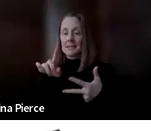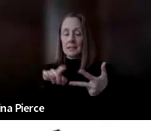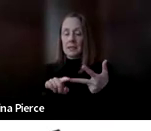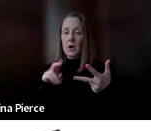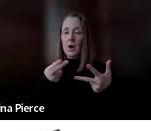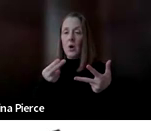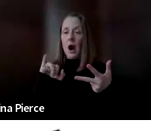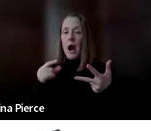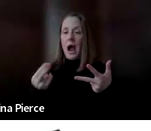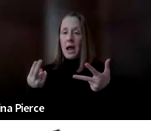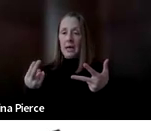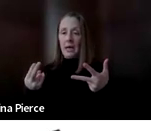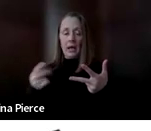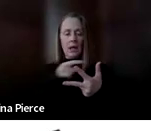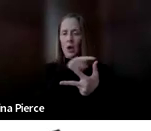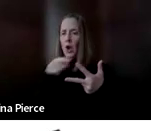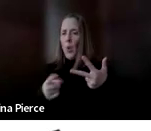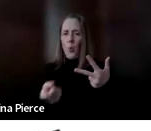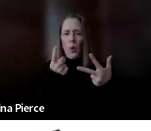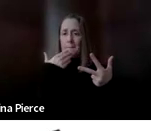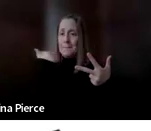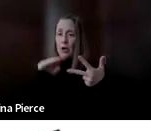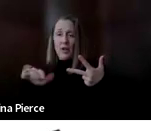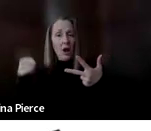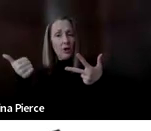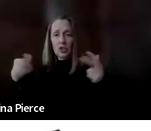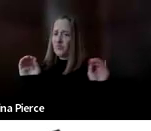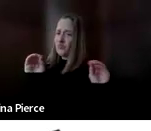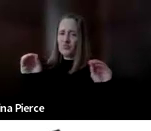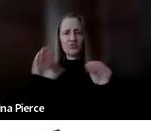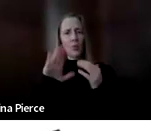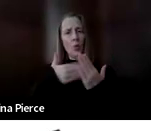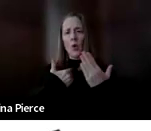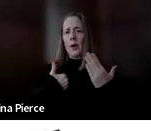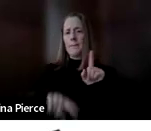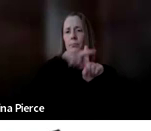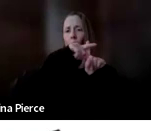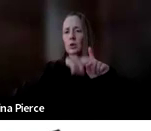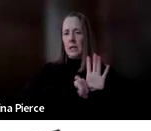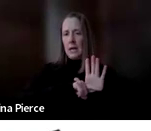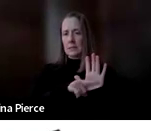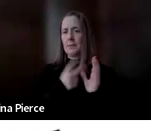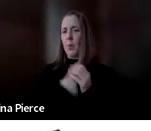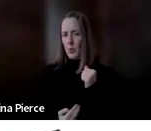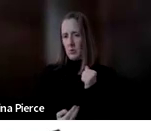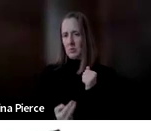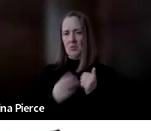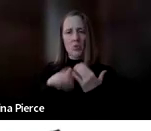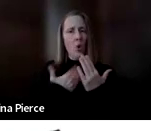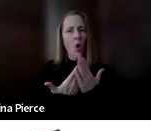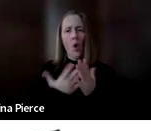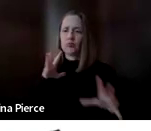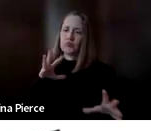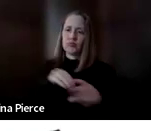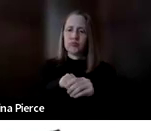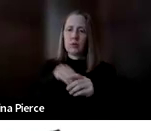better than the other. They all have pros and cons and all are part of communication. So it's